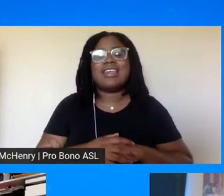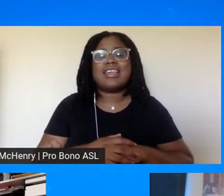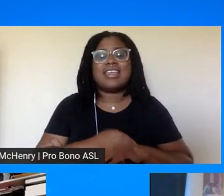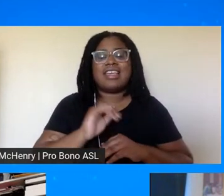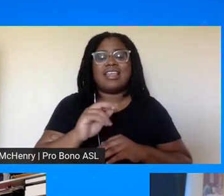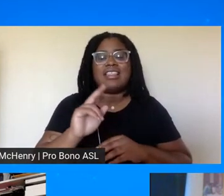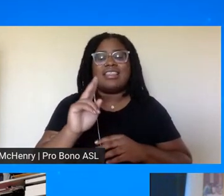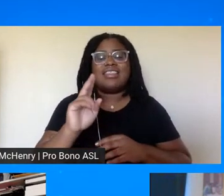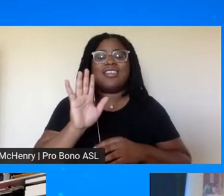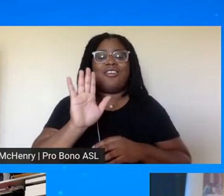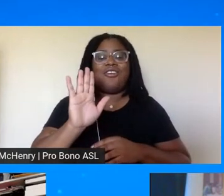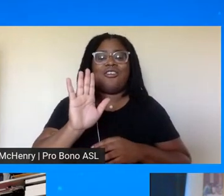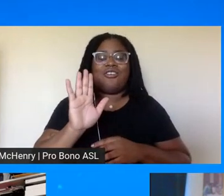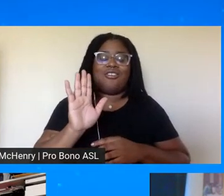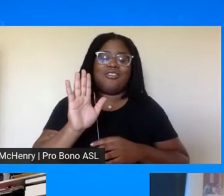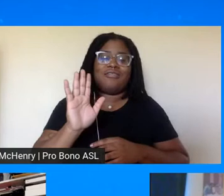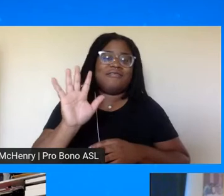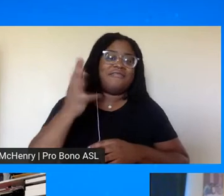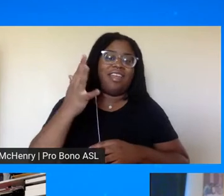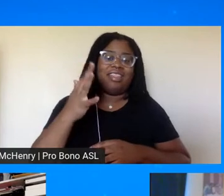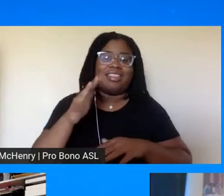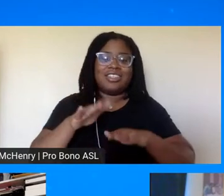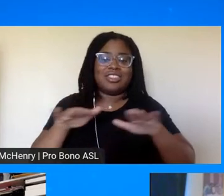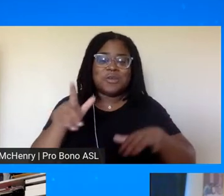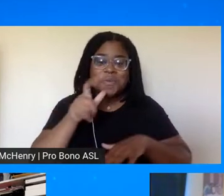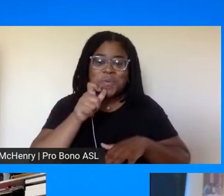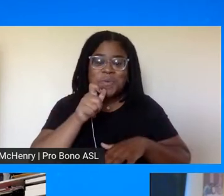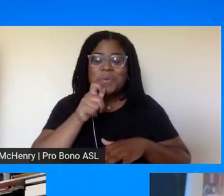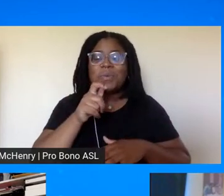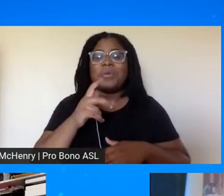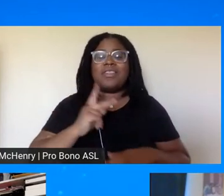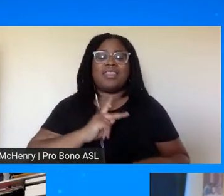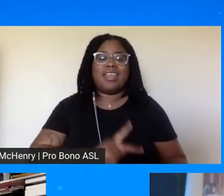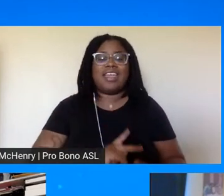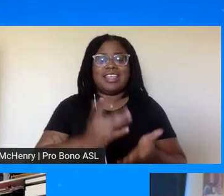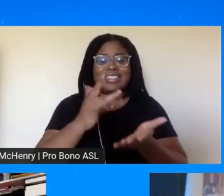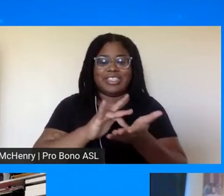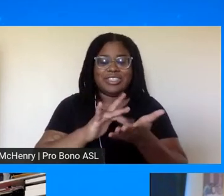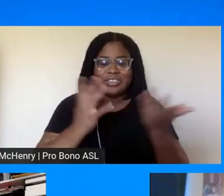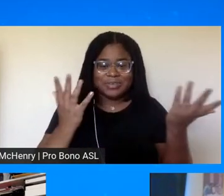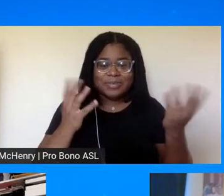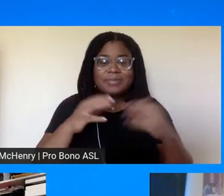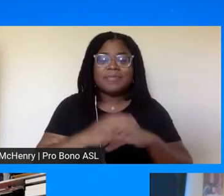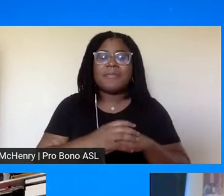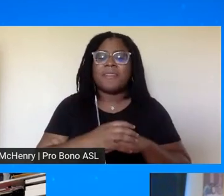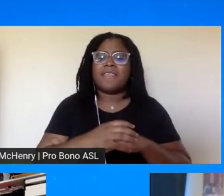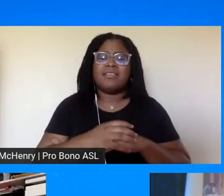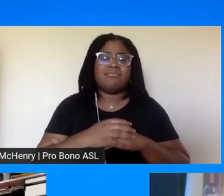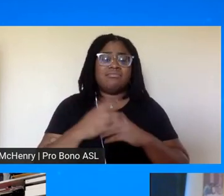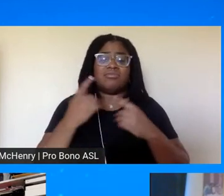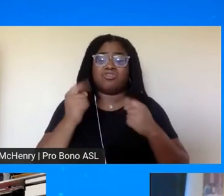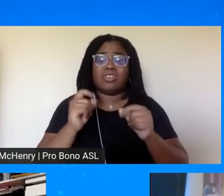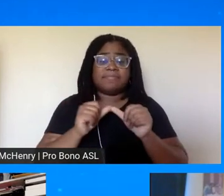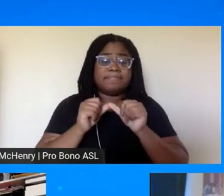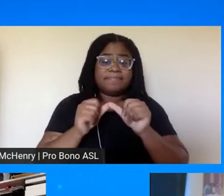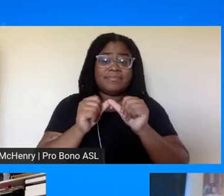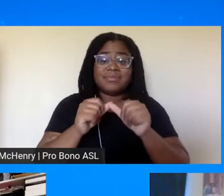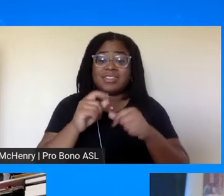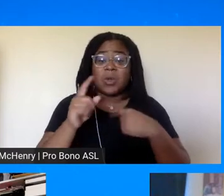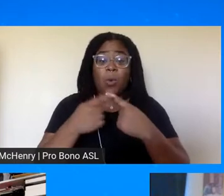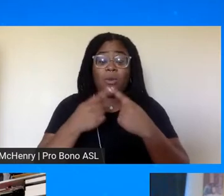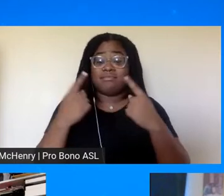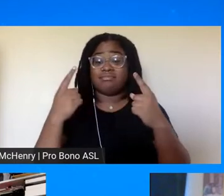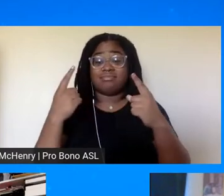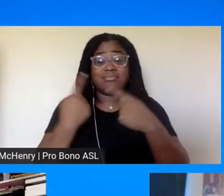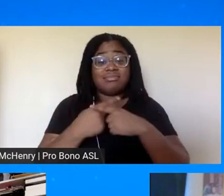her fifth child and she spent a tremendous a lot of time at that king center with conflicts trying to get it uh stable and stabilized